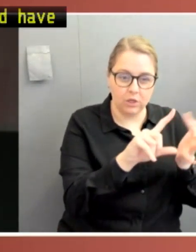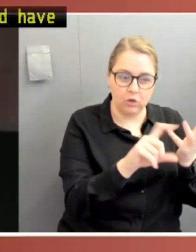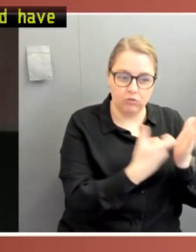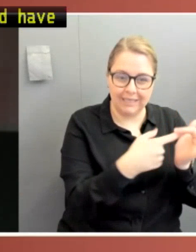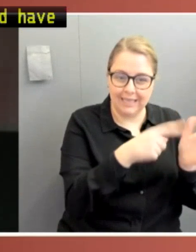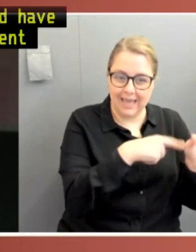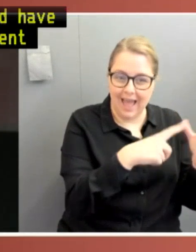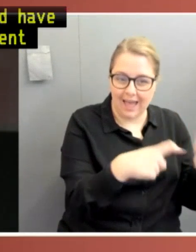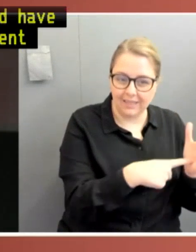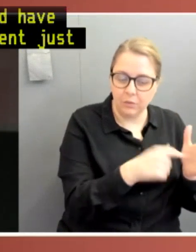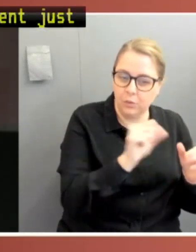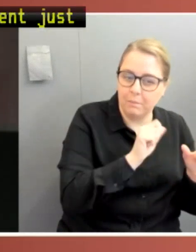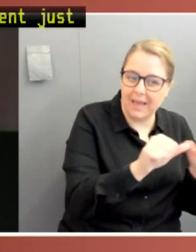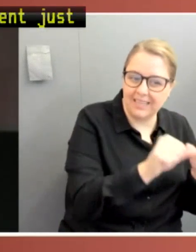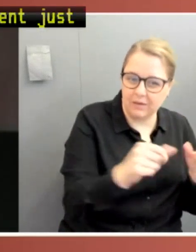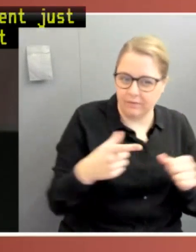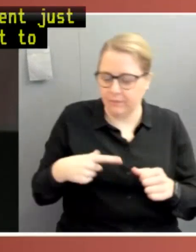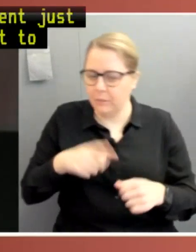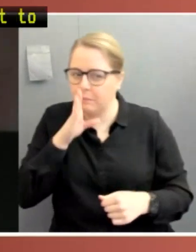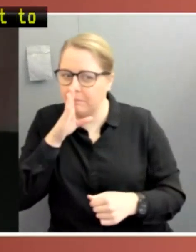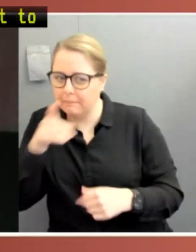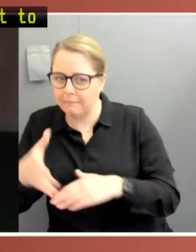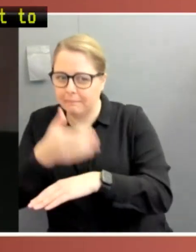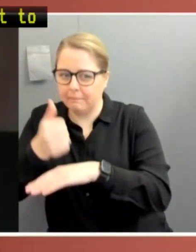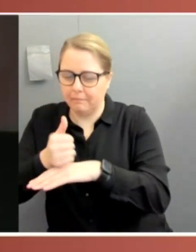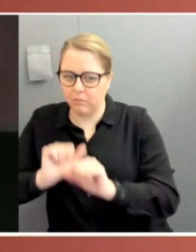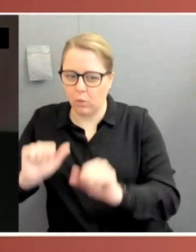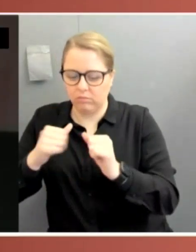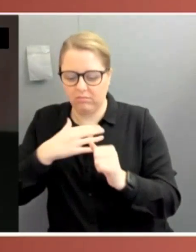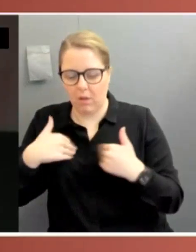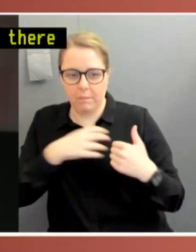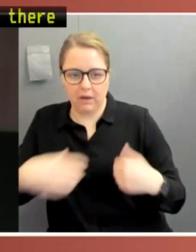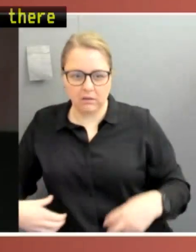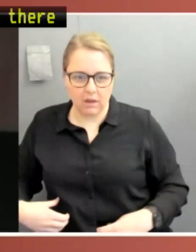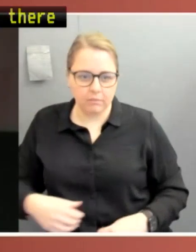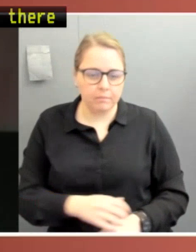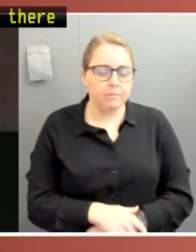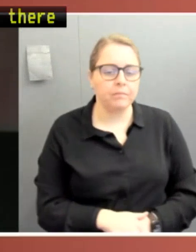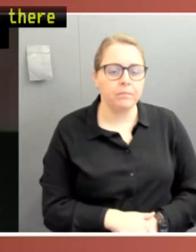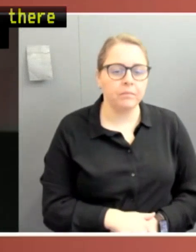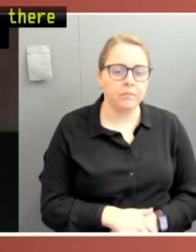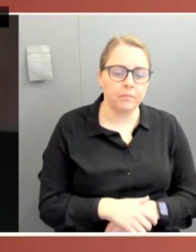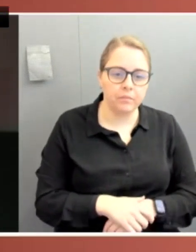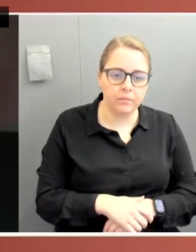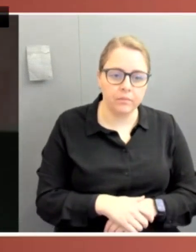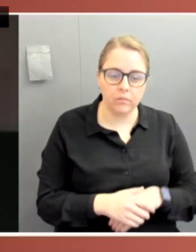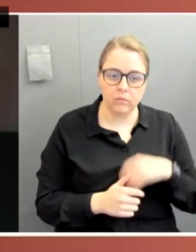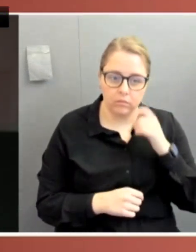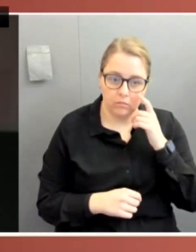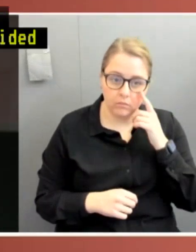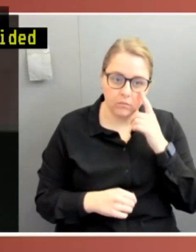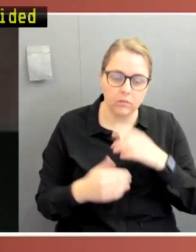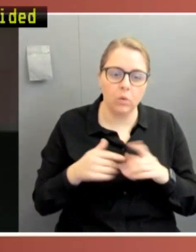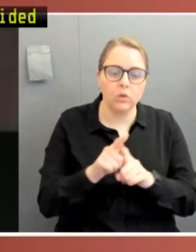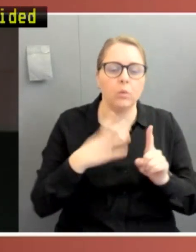supervision. Nevertheless, there were other areas where the Parliament could also perform better scrutiny of government administration. And in this final point, I'm just going to focus on one, the introduction of the National